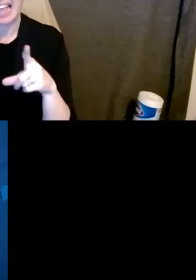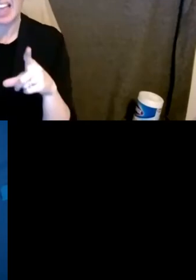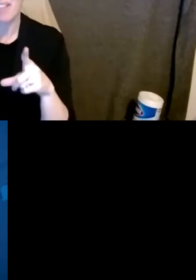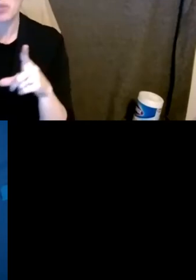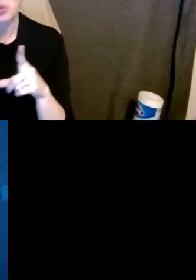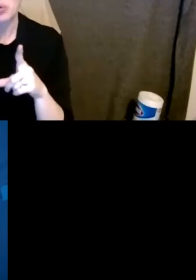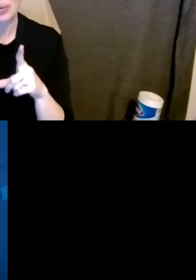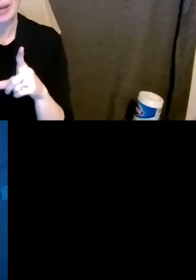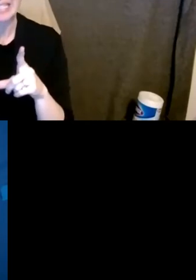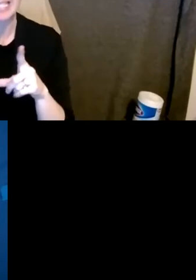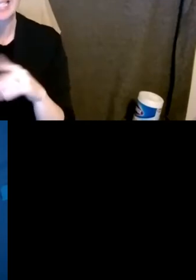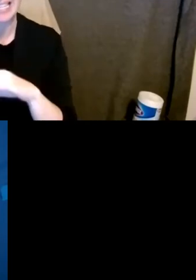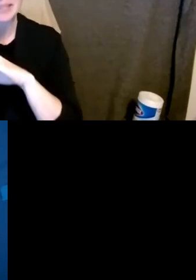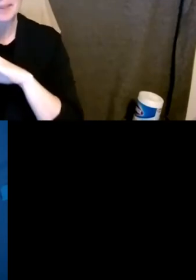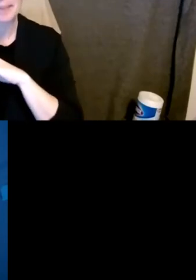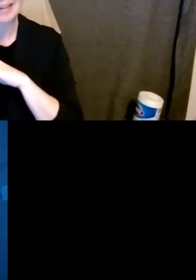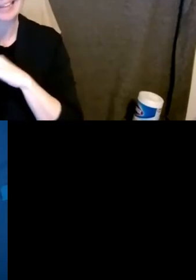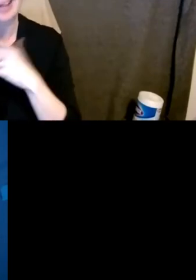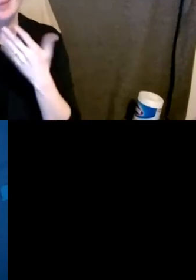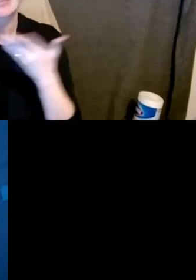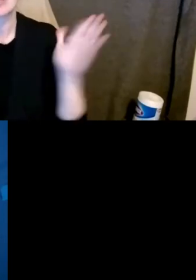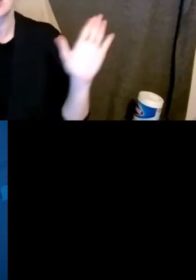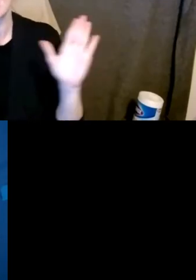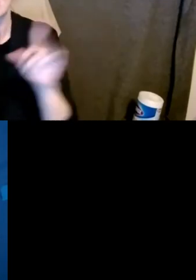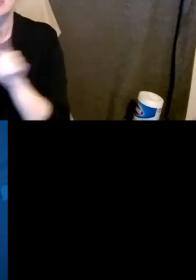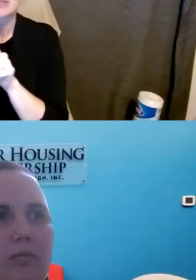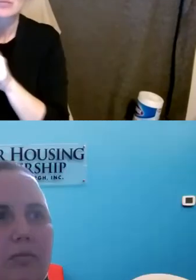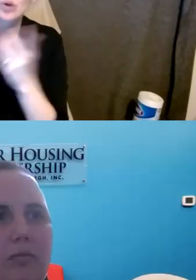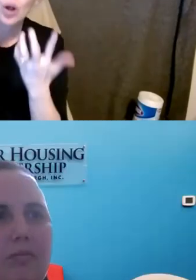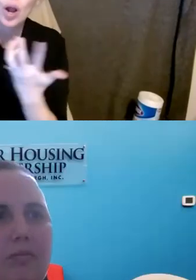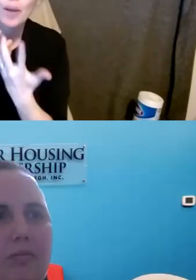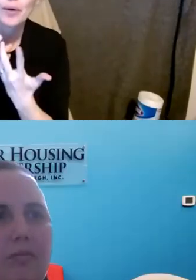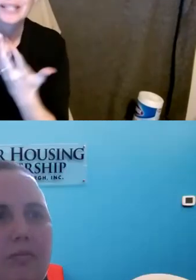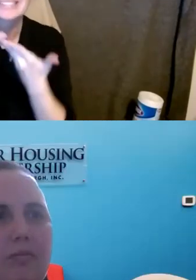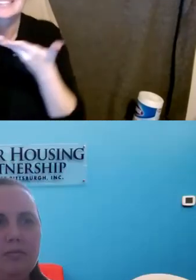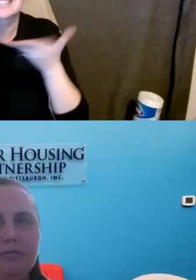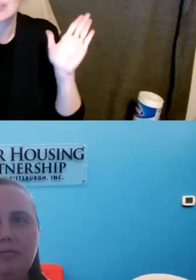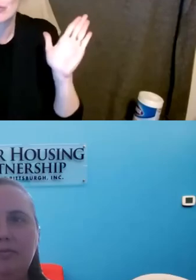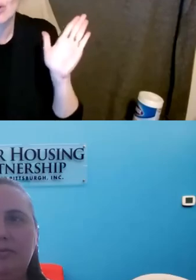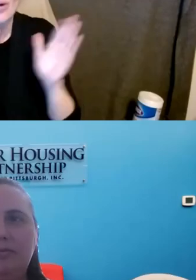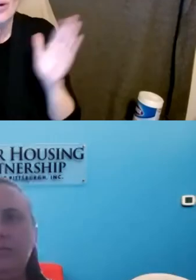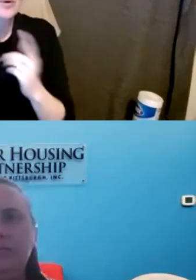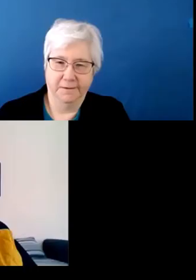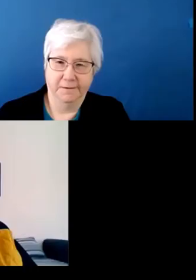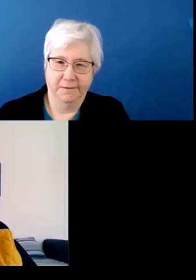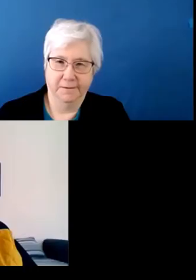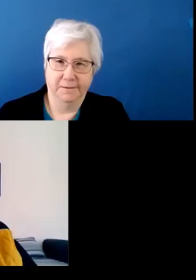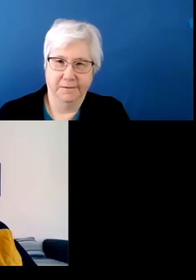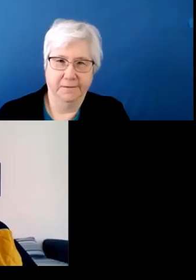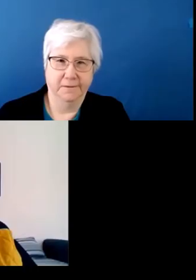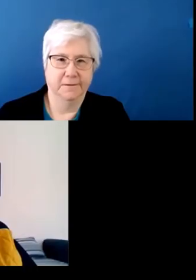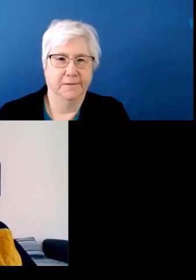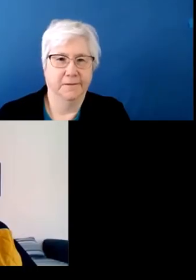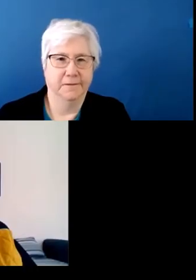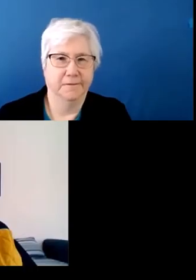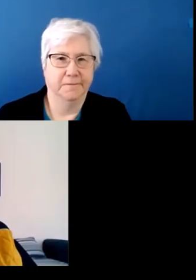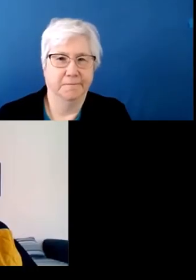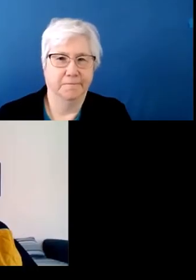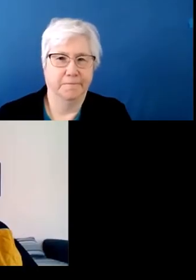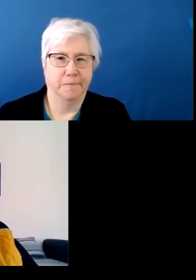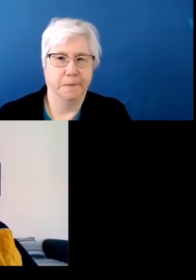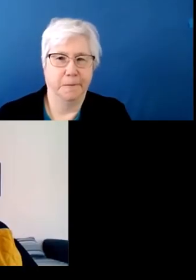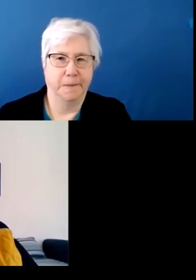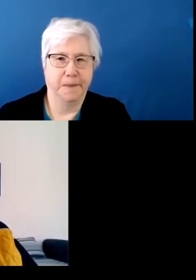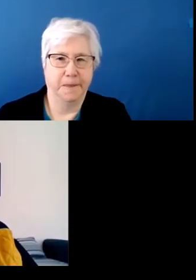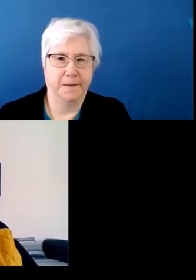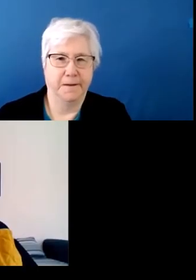questions that have been submitted that are just about reasonable accommodations in general or specific kinds of accommodations that don't have anything